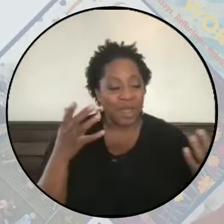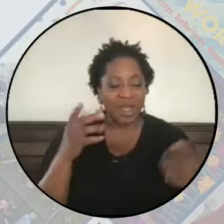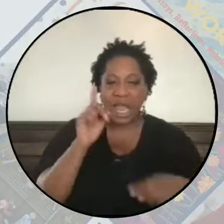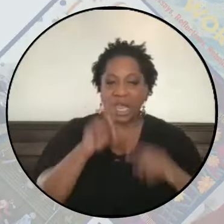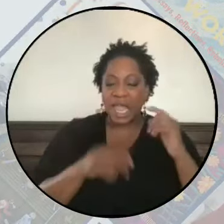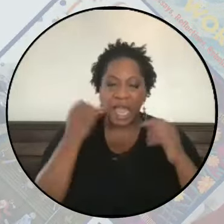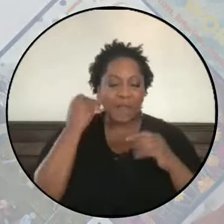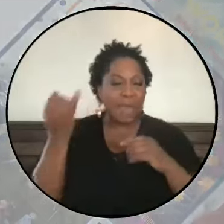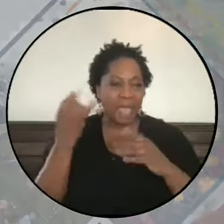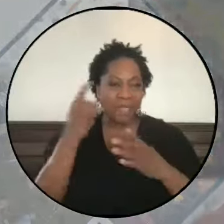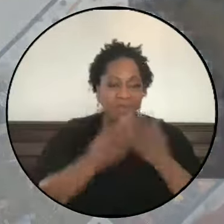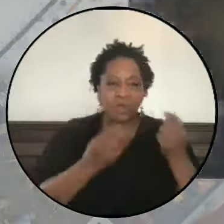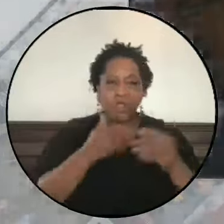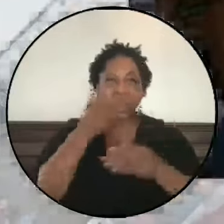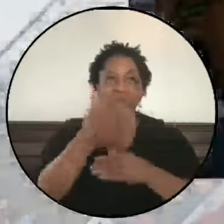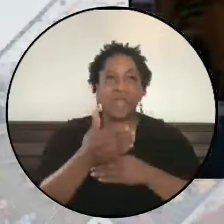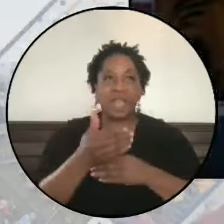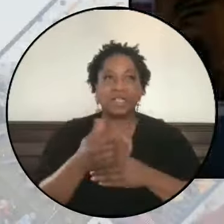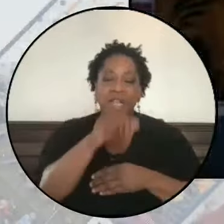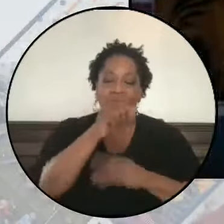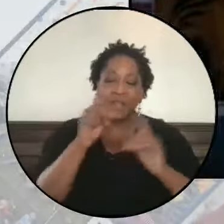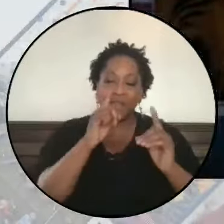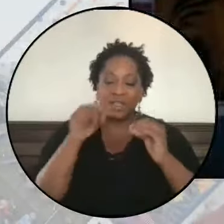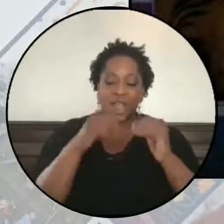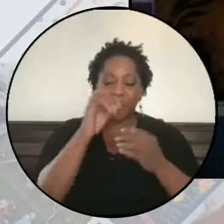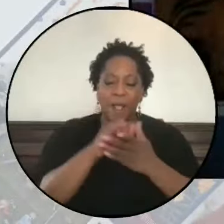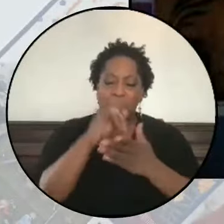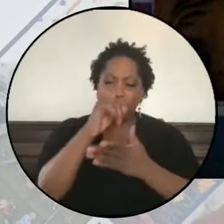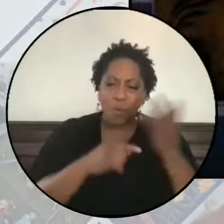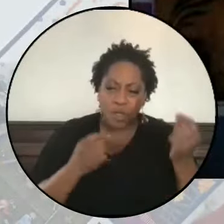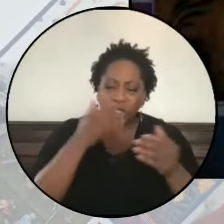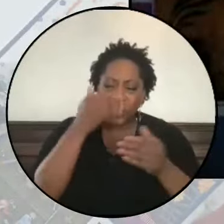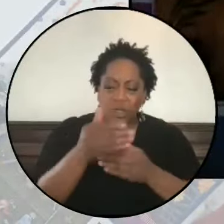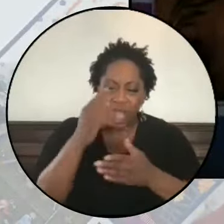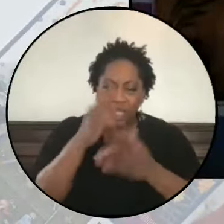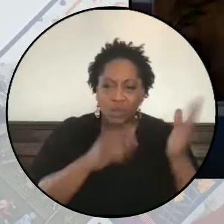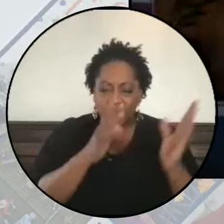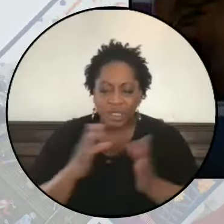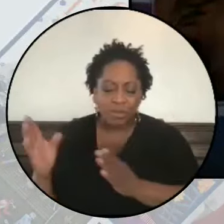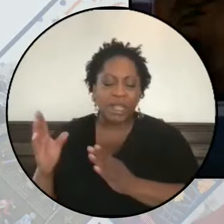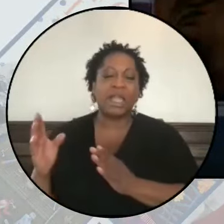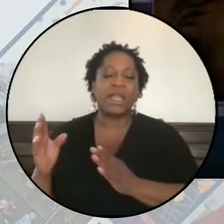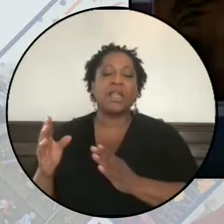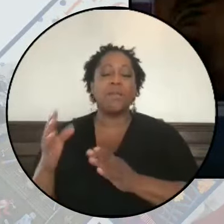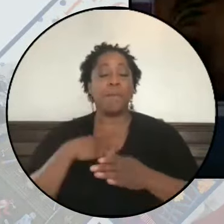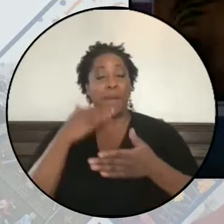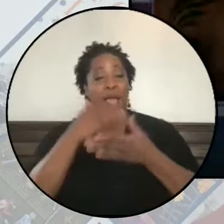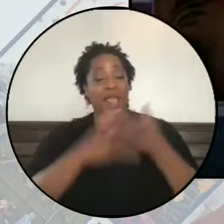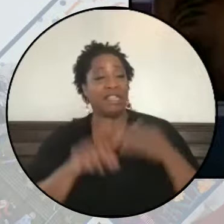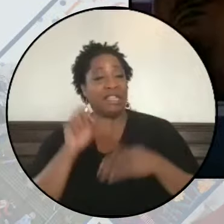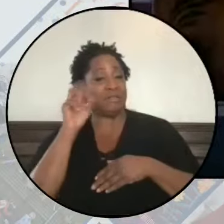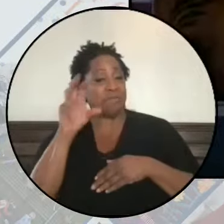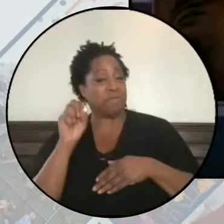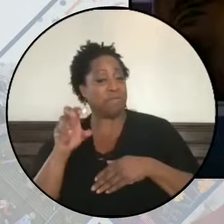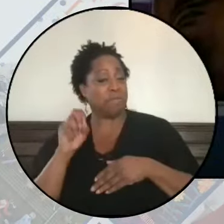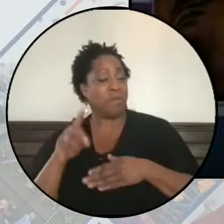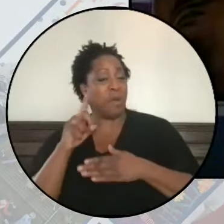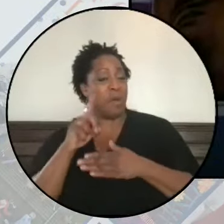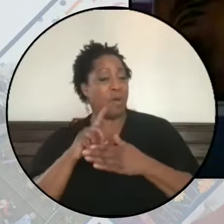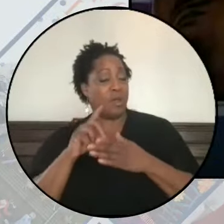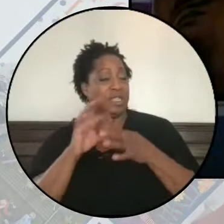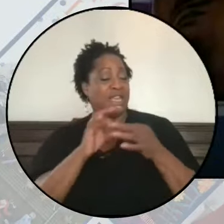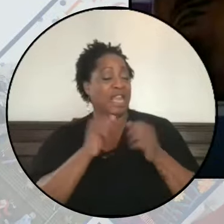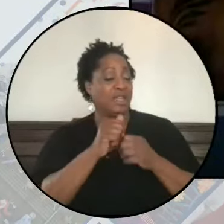unimaginable, and I would love to actually talk about that. I'll just quickly talk through the list, which also is connected to what Angela